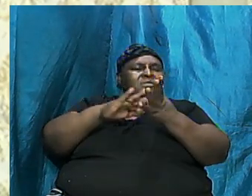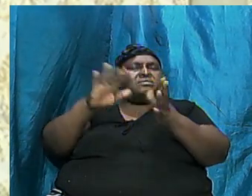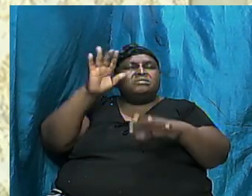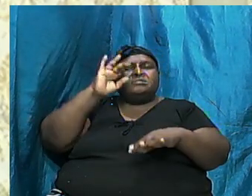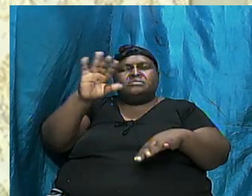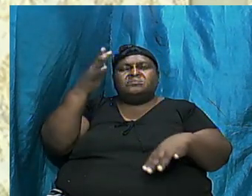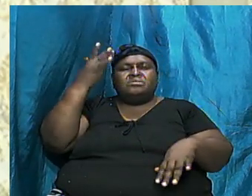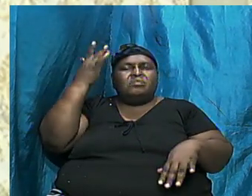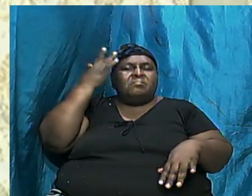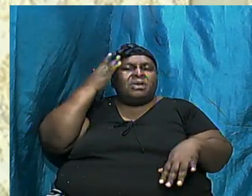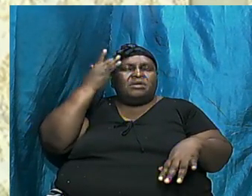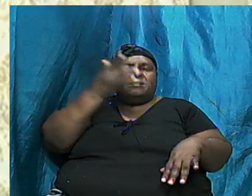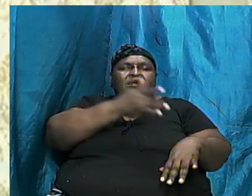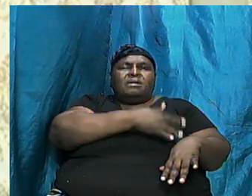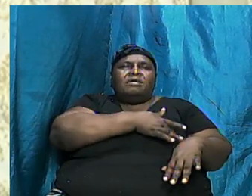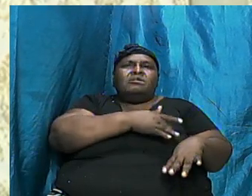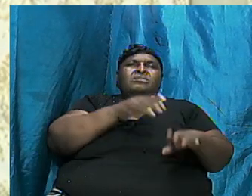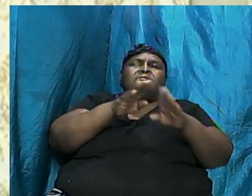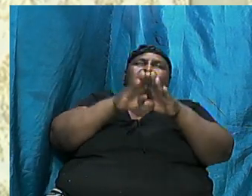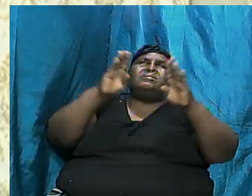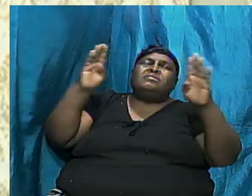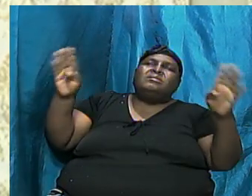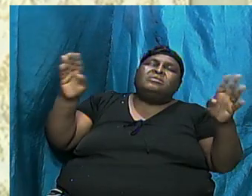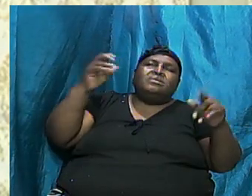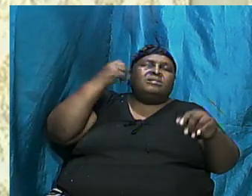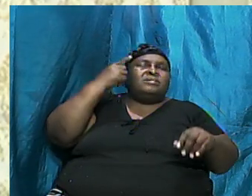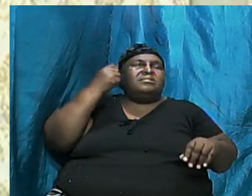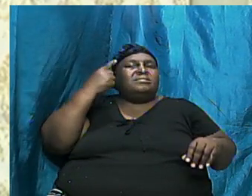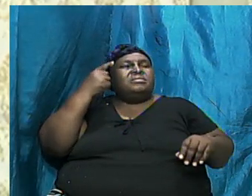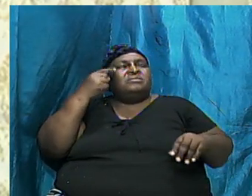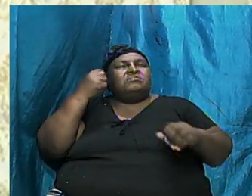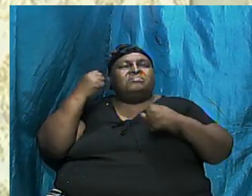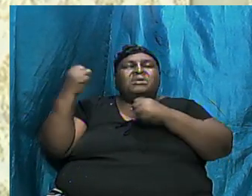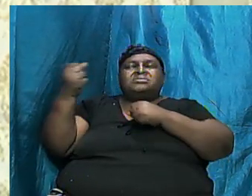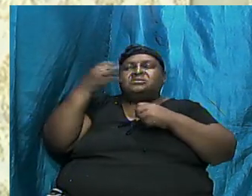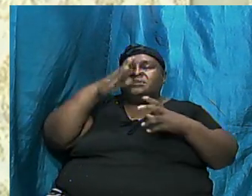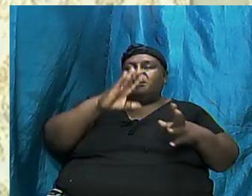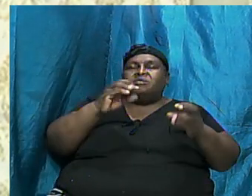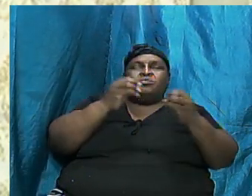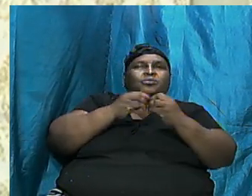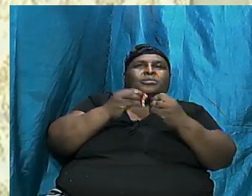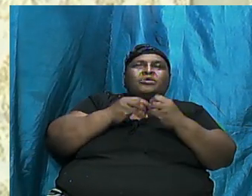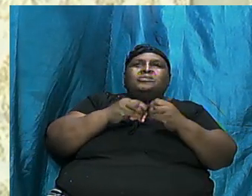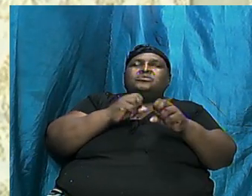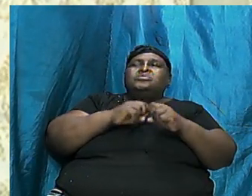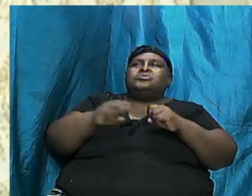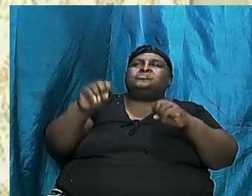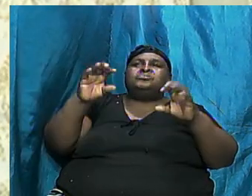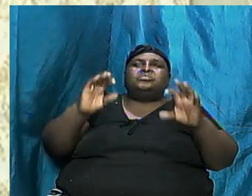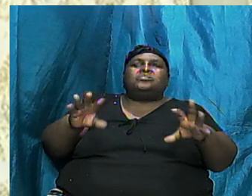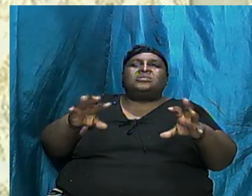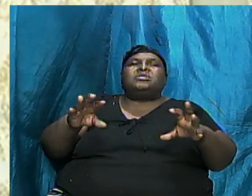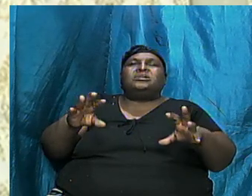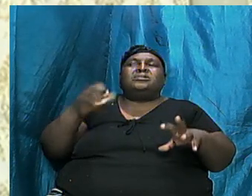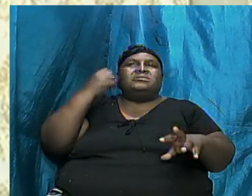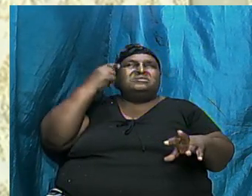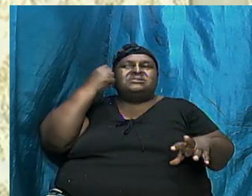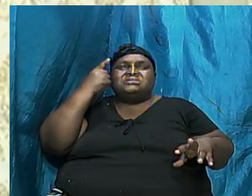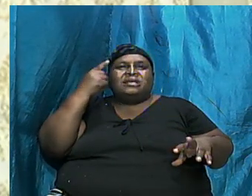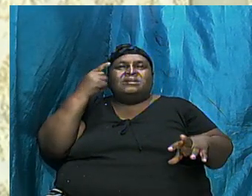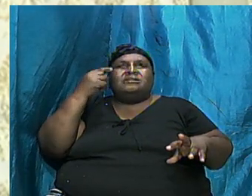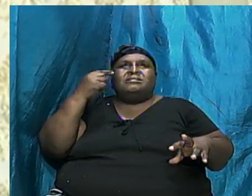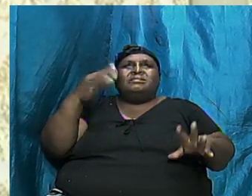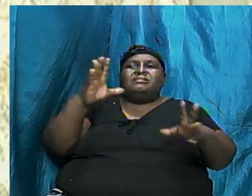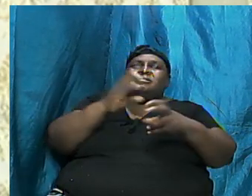Hearts I Pray That You Will Open Our Understanding Mighty God More And More So That We Can Grasp And